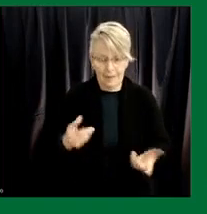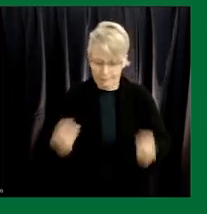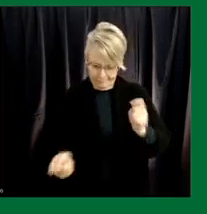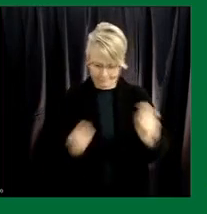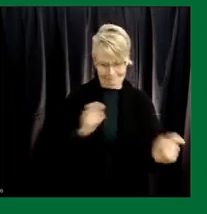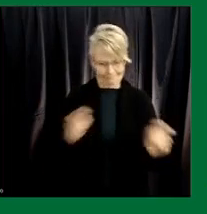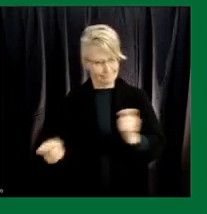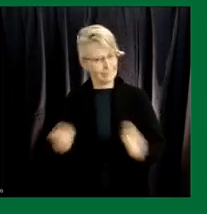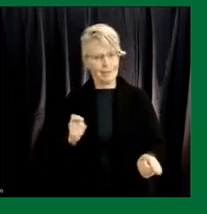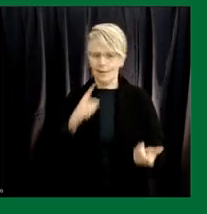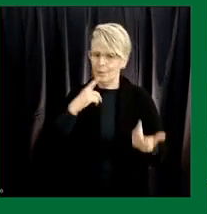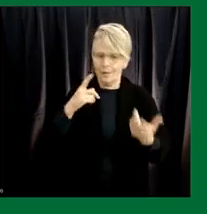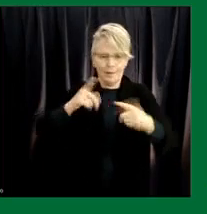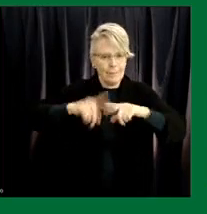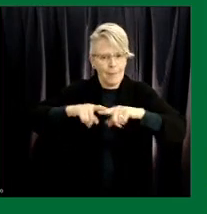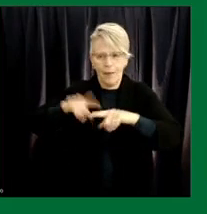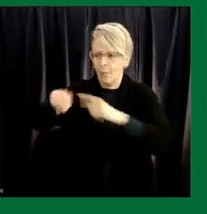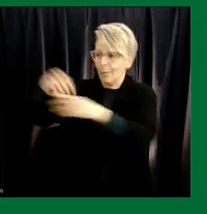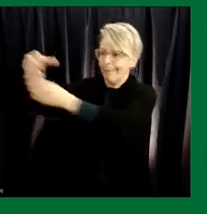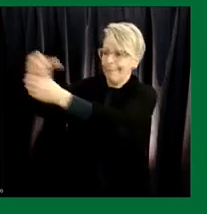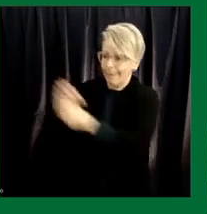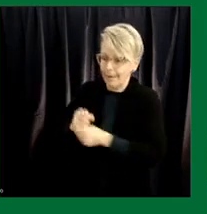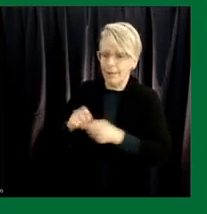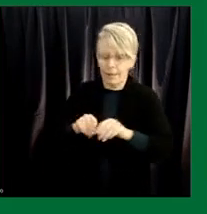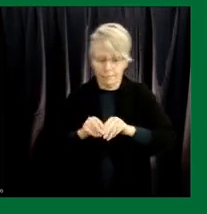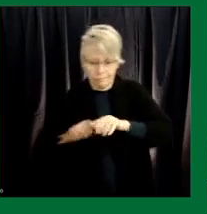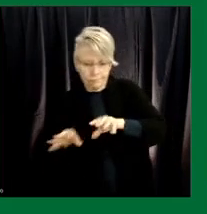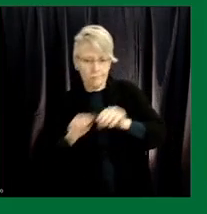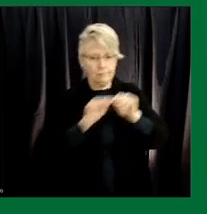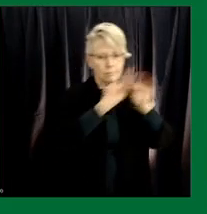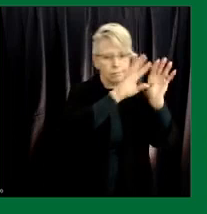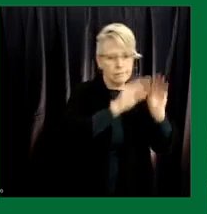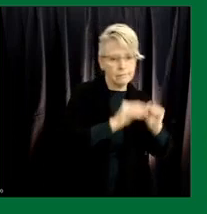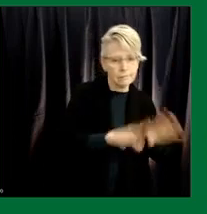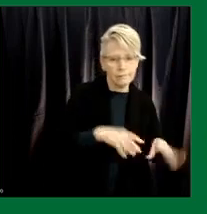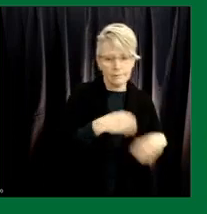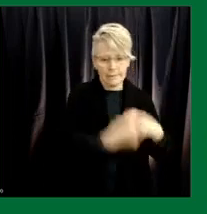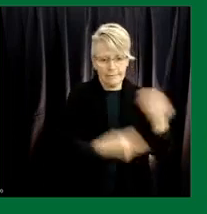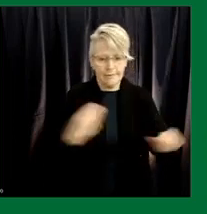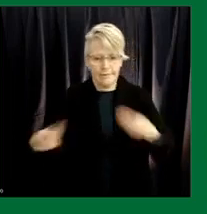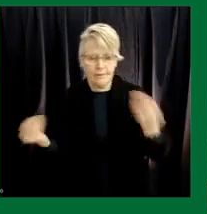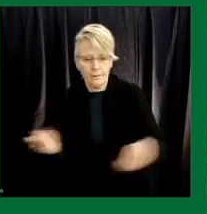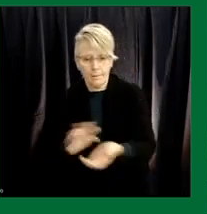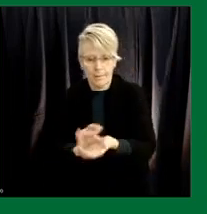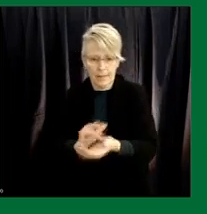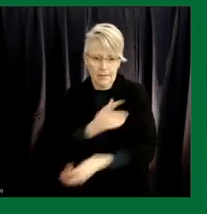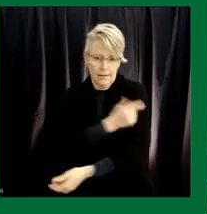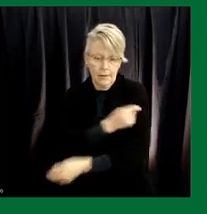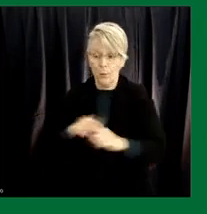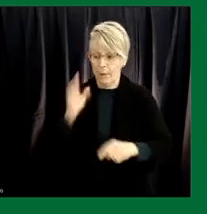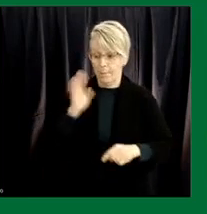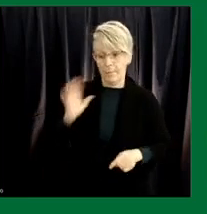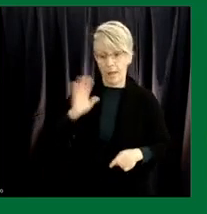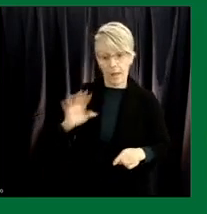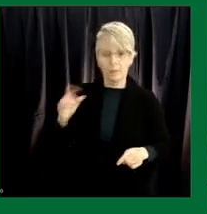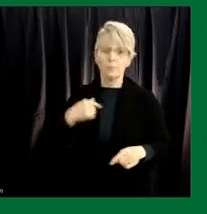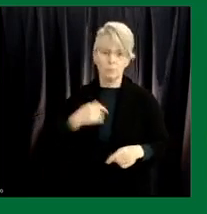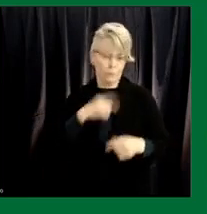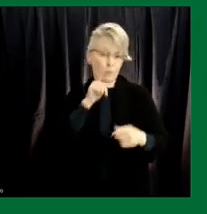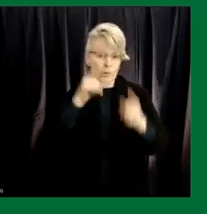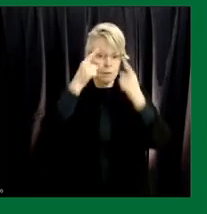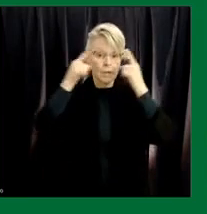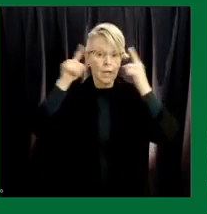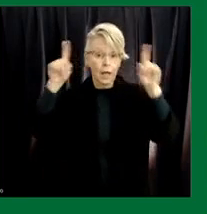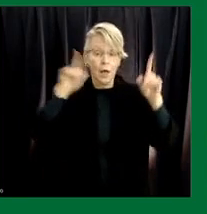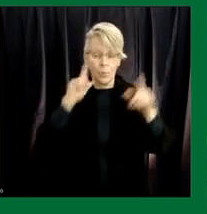that as as the vaccine rolls out so uh you know we have had great success in the past with large